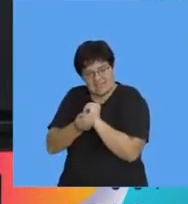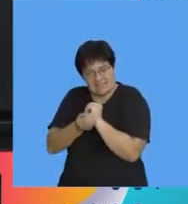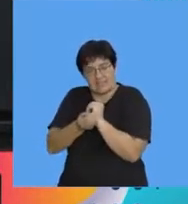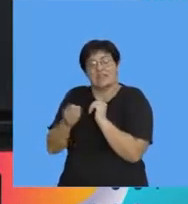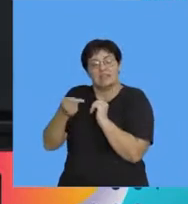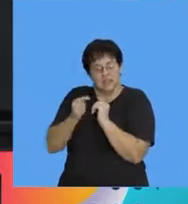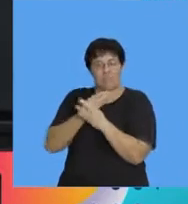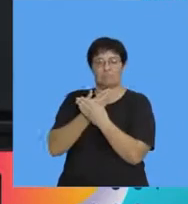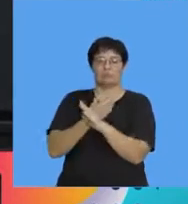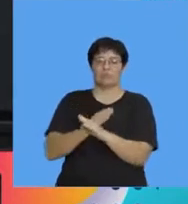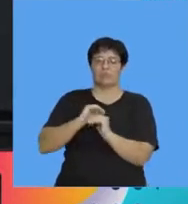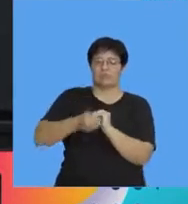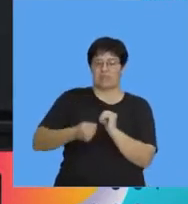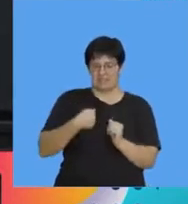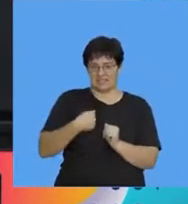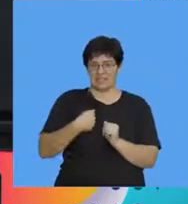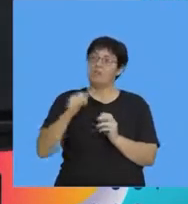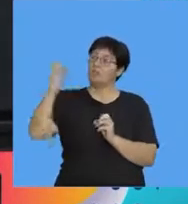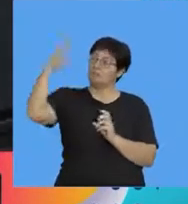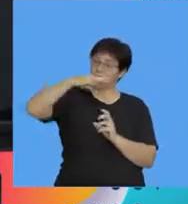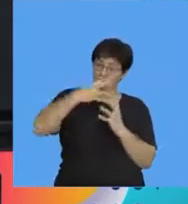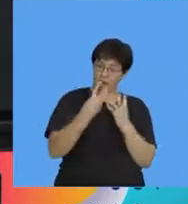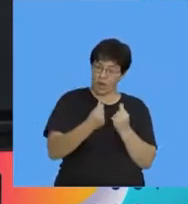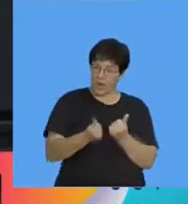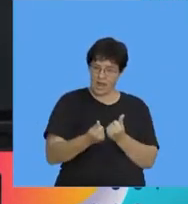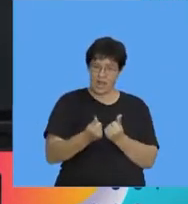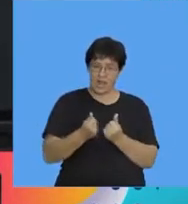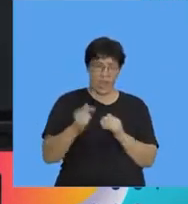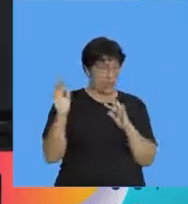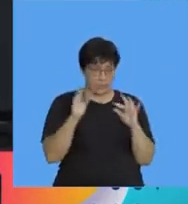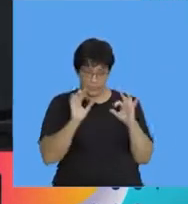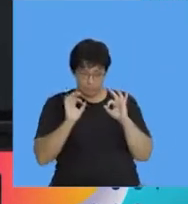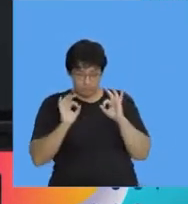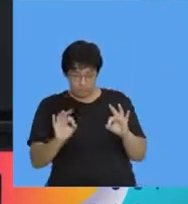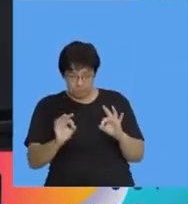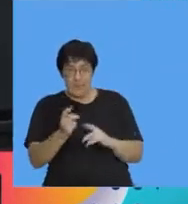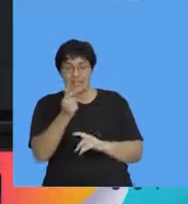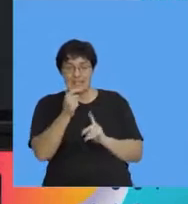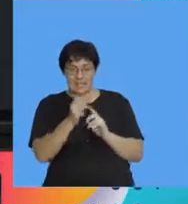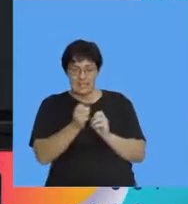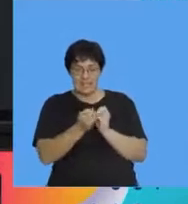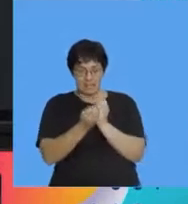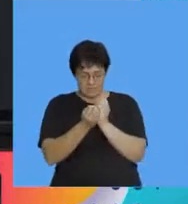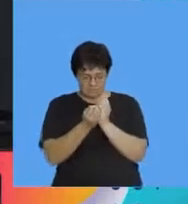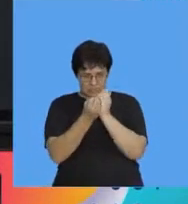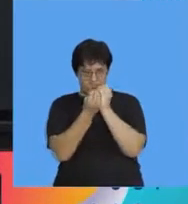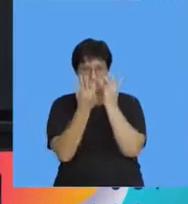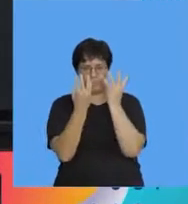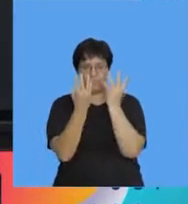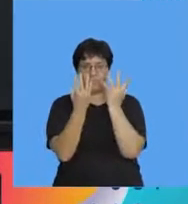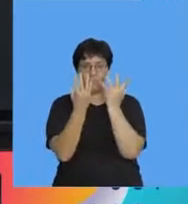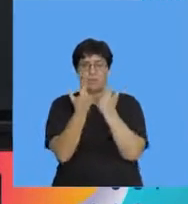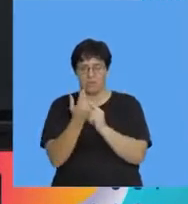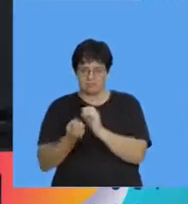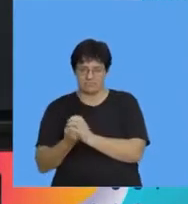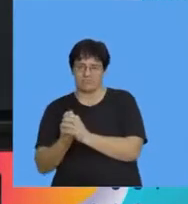that protects us stops us from drying out and when conditions are good that seed will germinate and will become